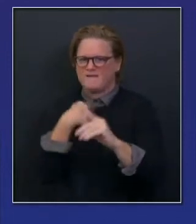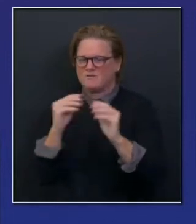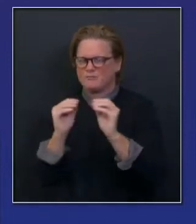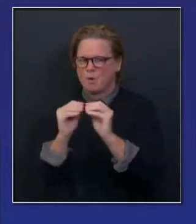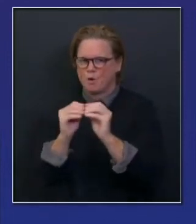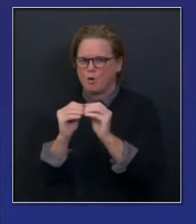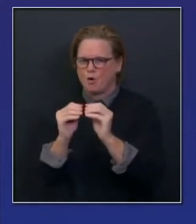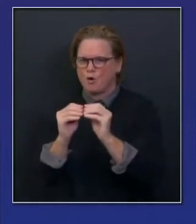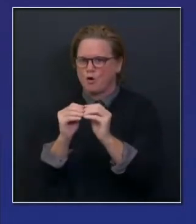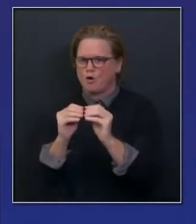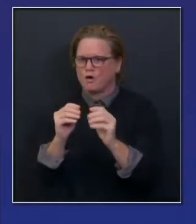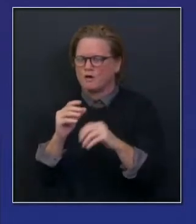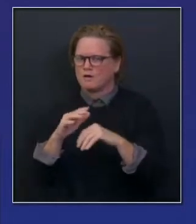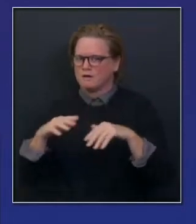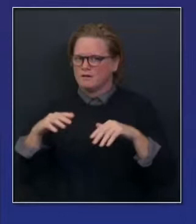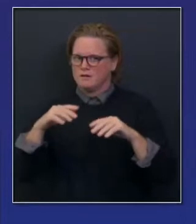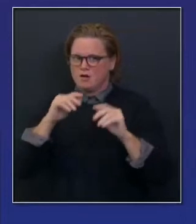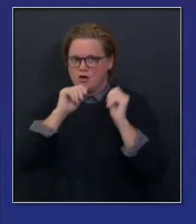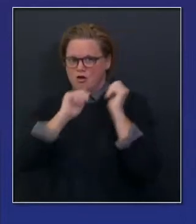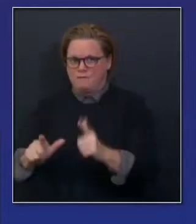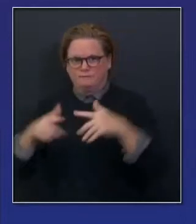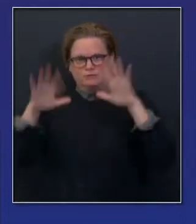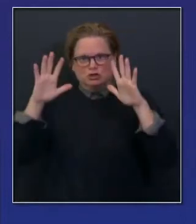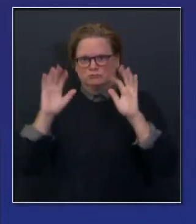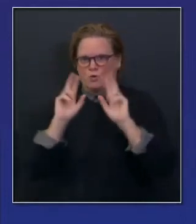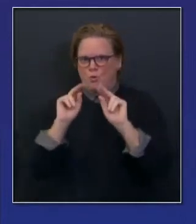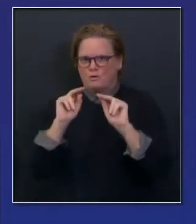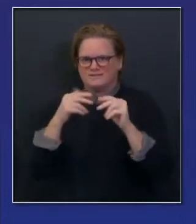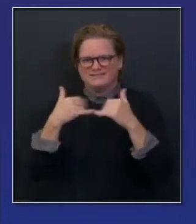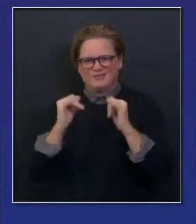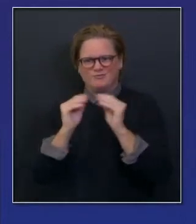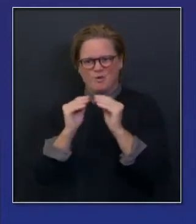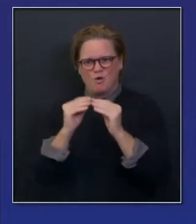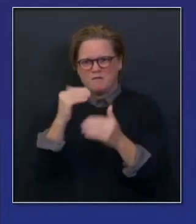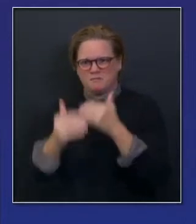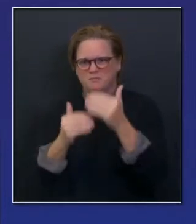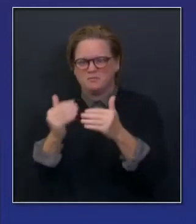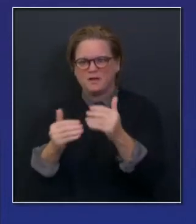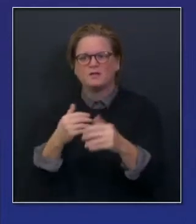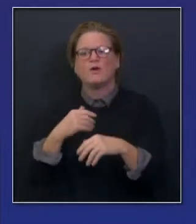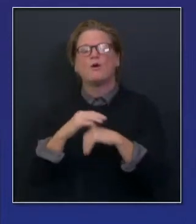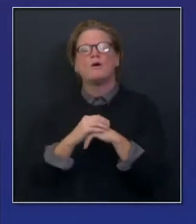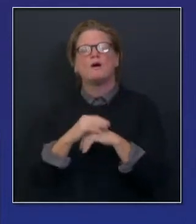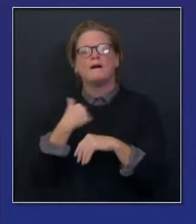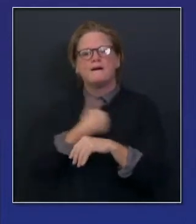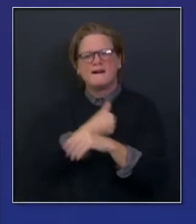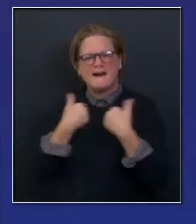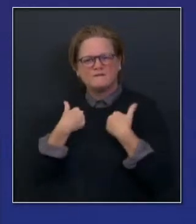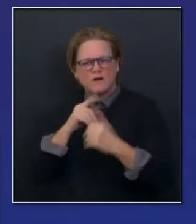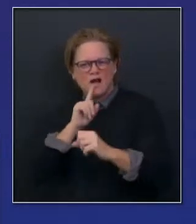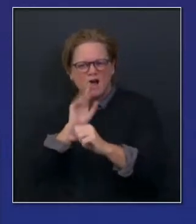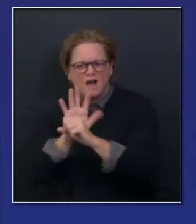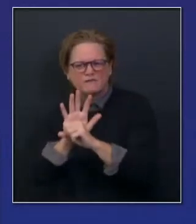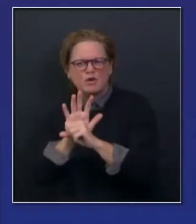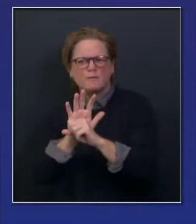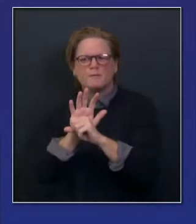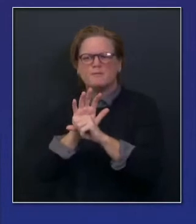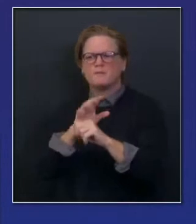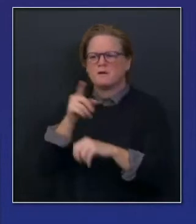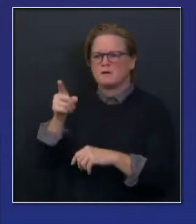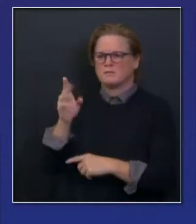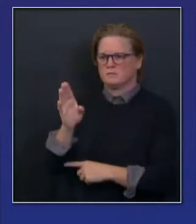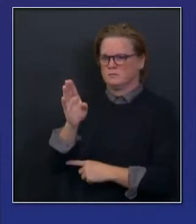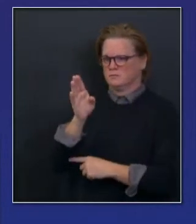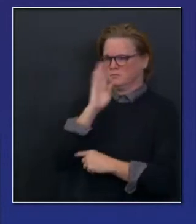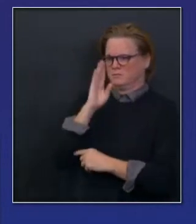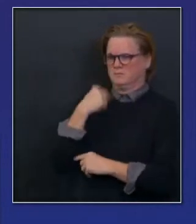this morning we had 7, 8, 9 that we were able to confirm where the vaccines have been delivered. That information is coming in even since the